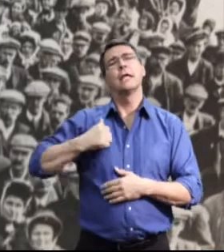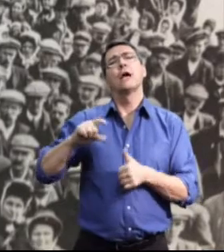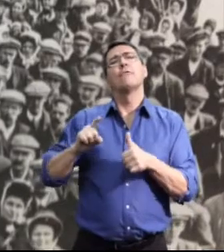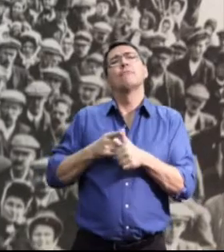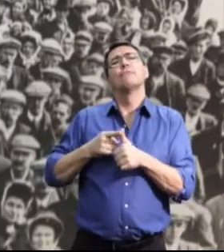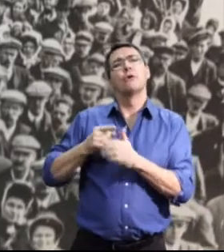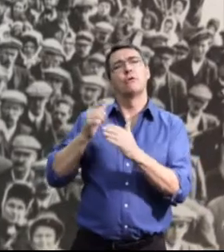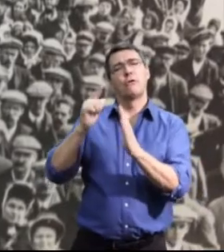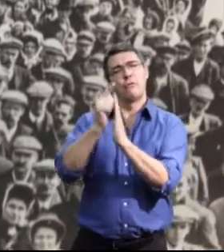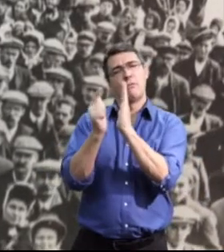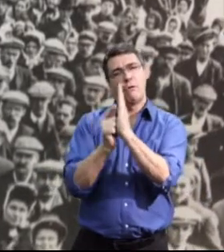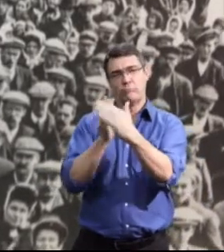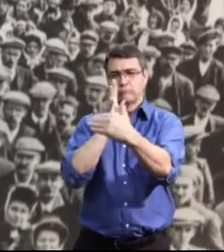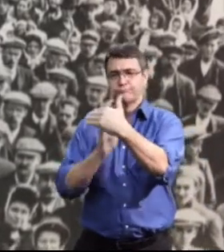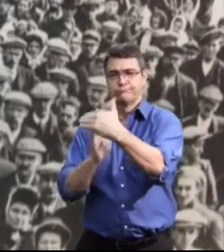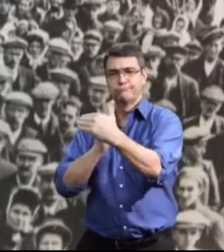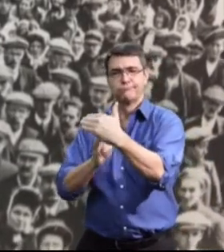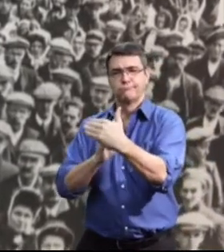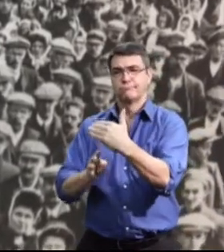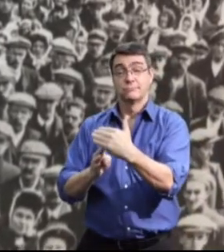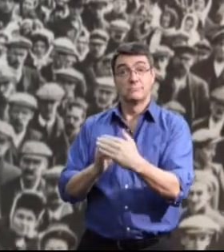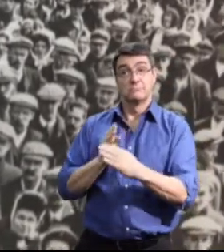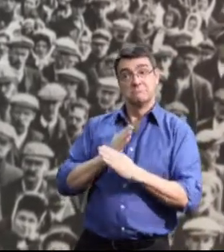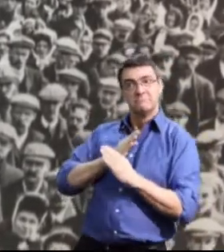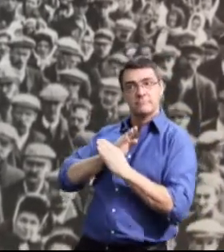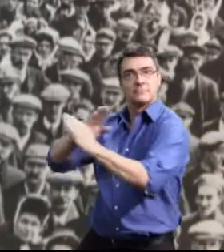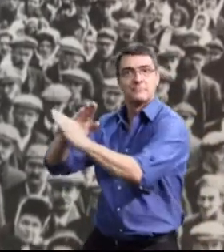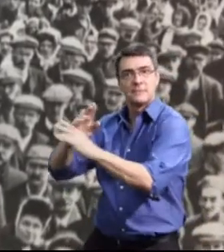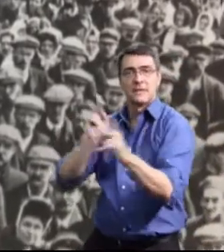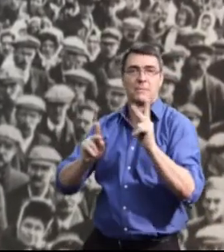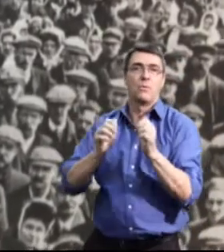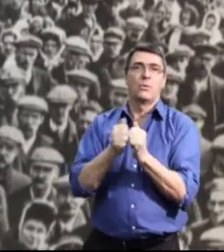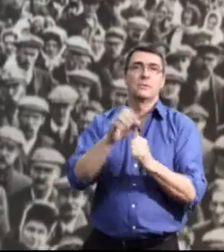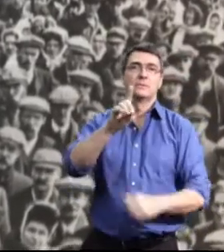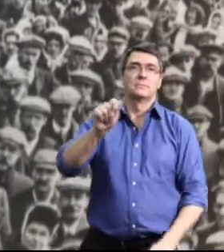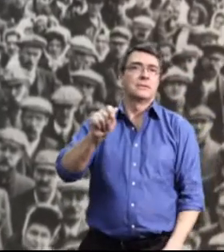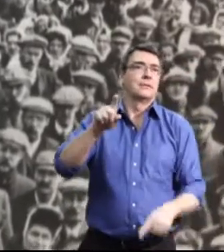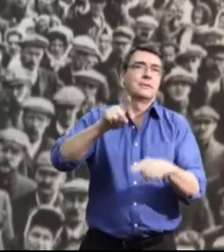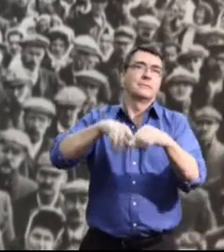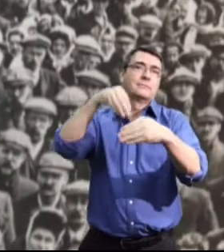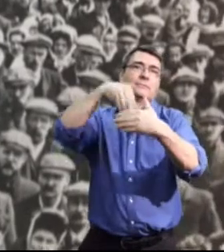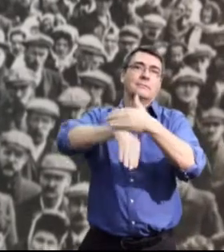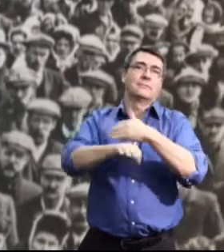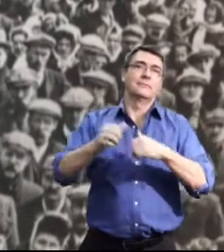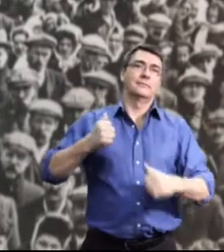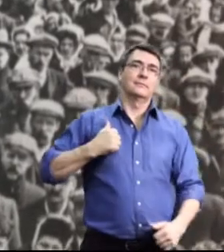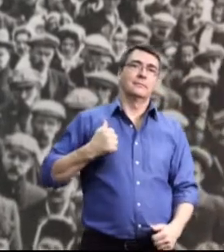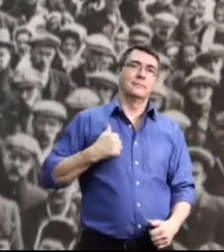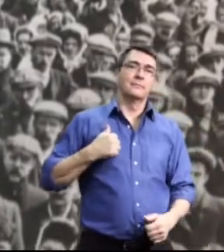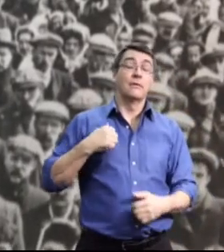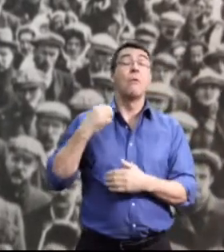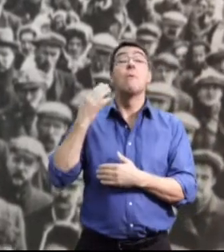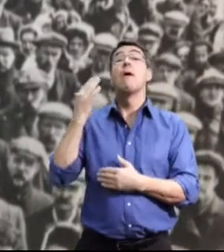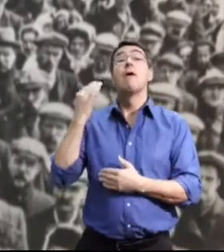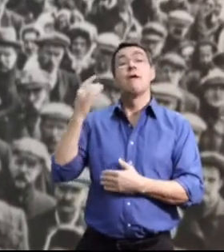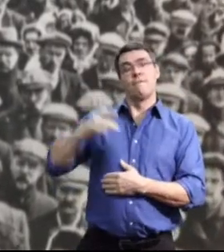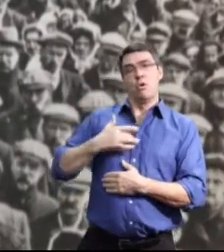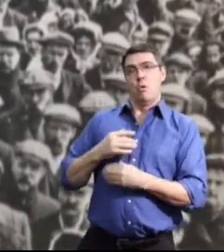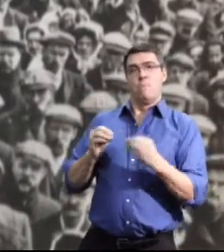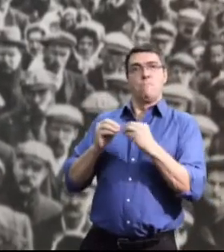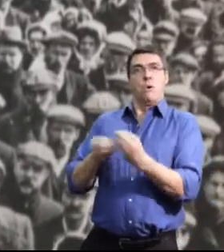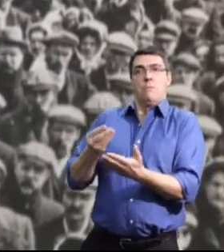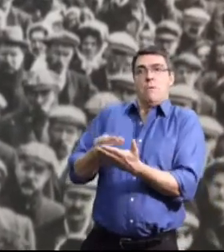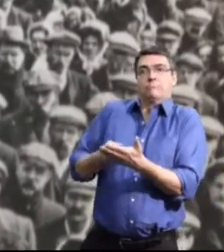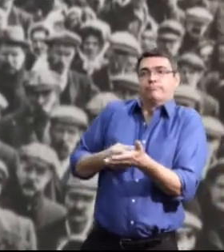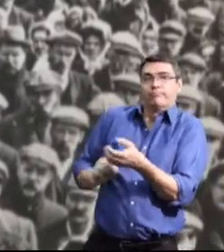Canada's first immigration laws sought to prevent the immigration of people with disabilities when it was assumed there would be a need